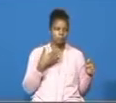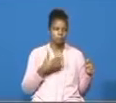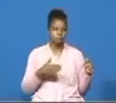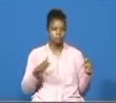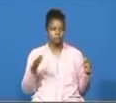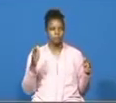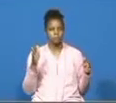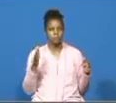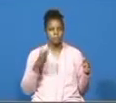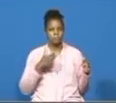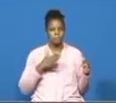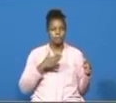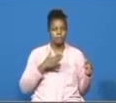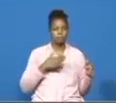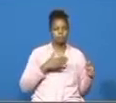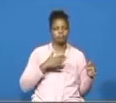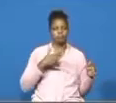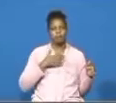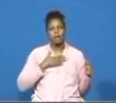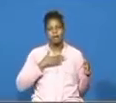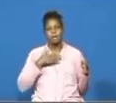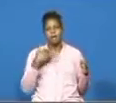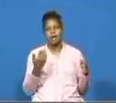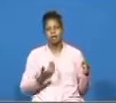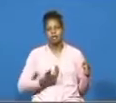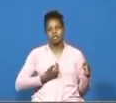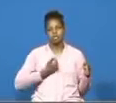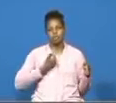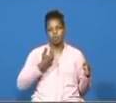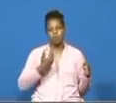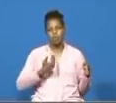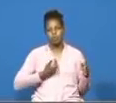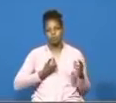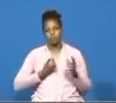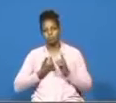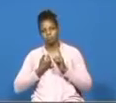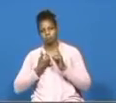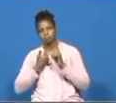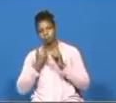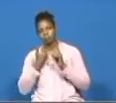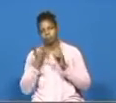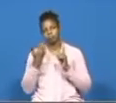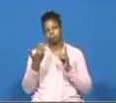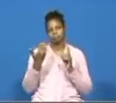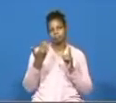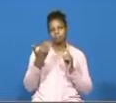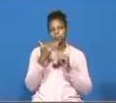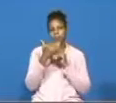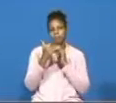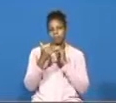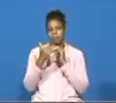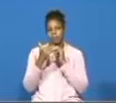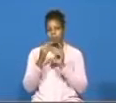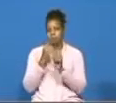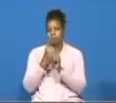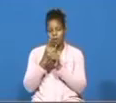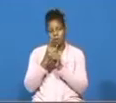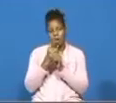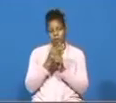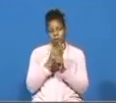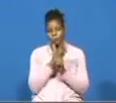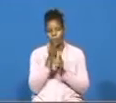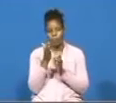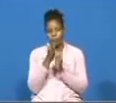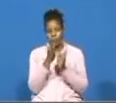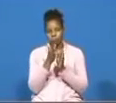from the heavenly way is that your experience tonight